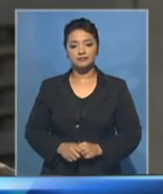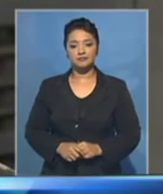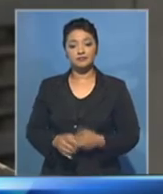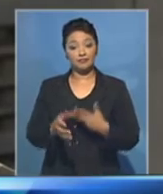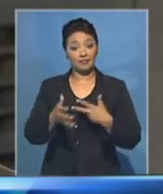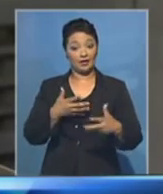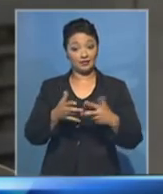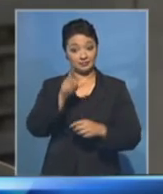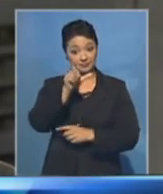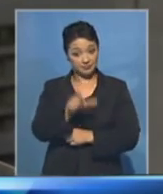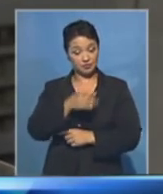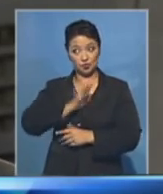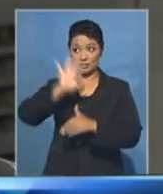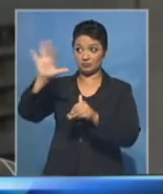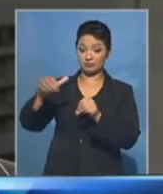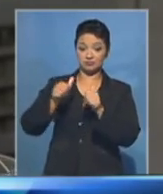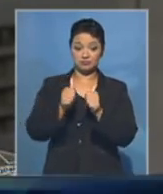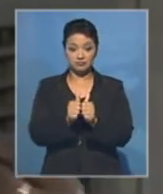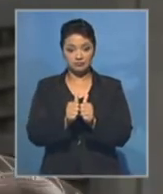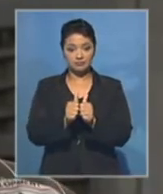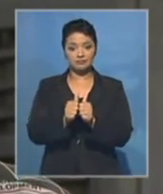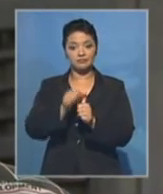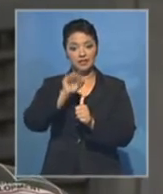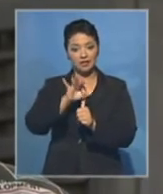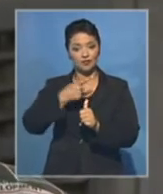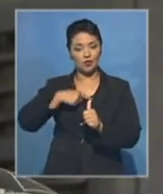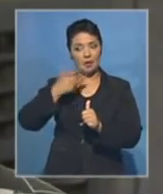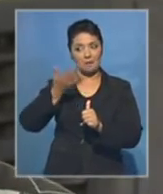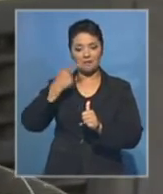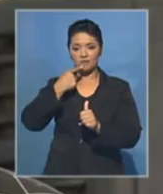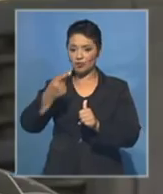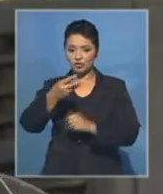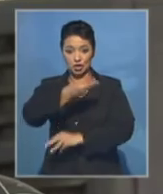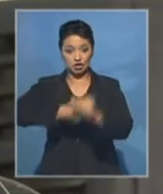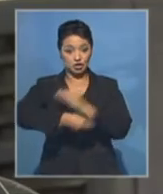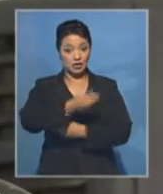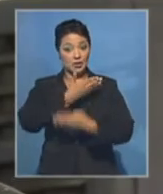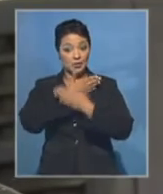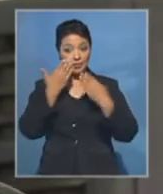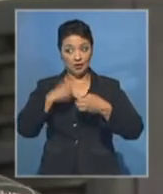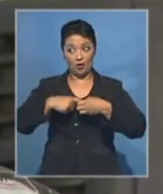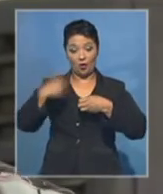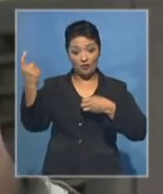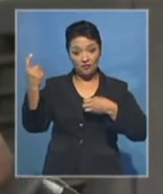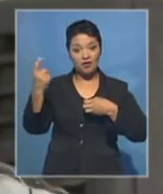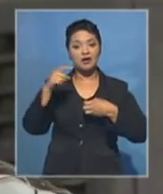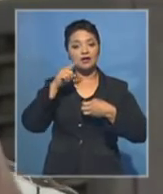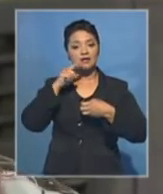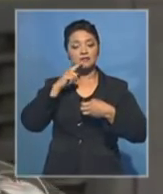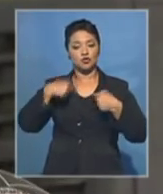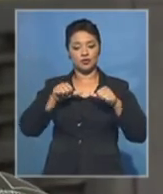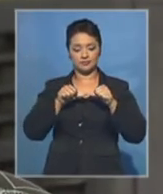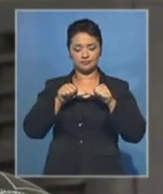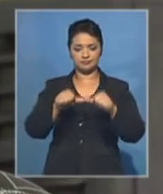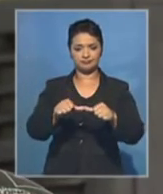will decide if sanctions were lifted and the Chief Executive of the state is remaining